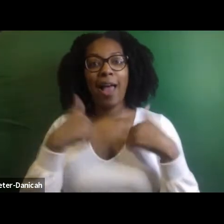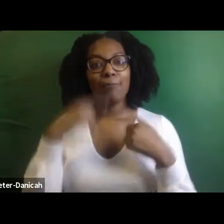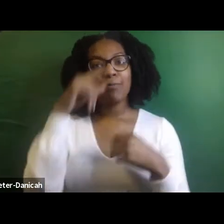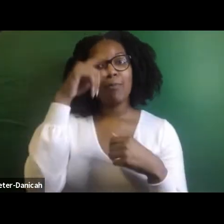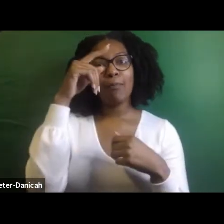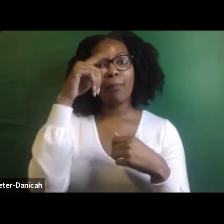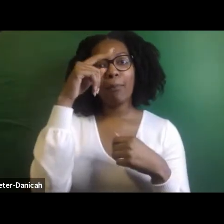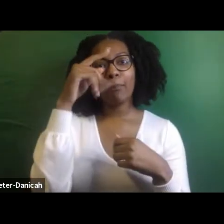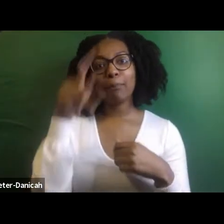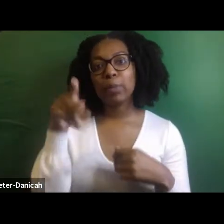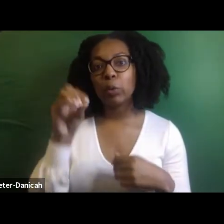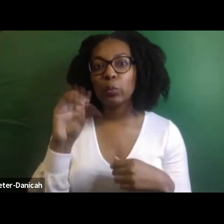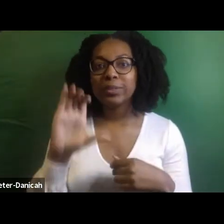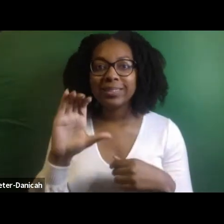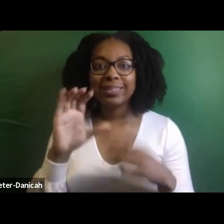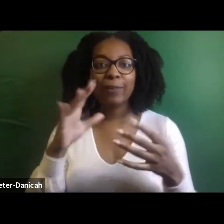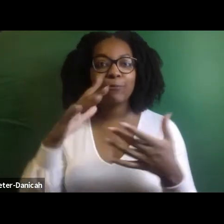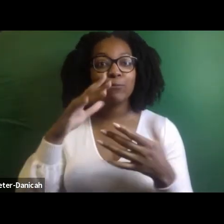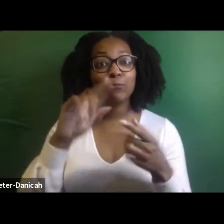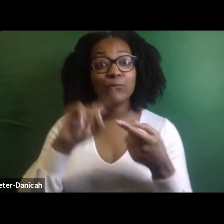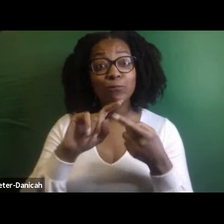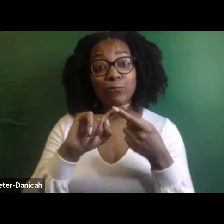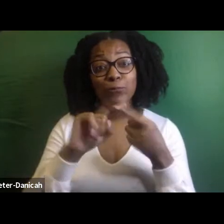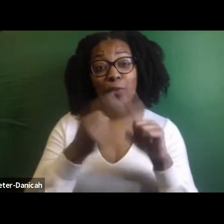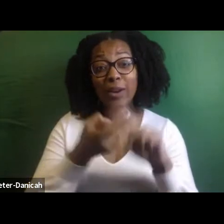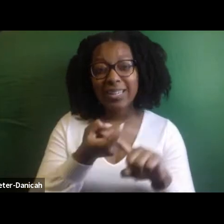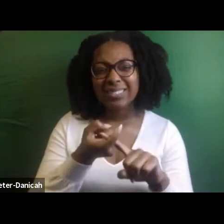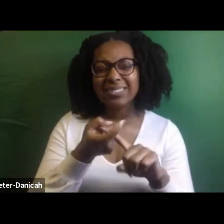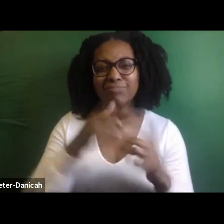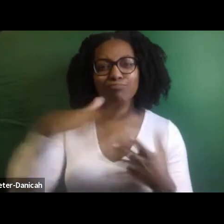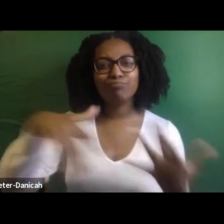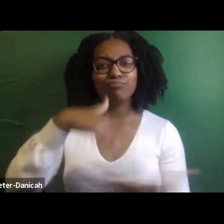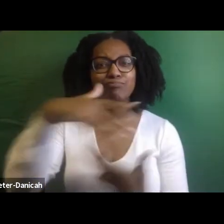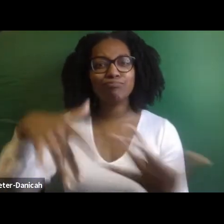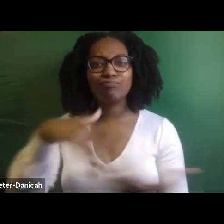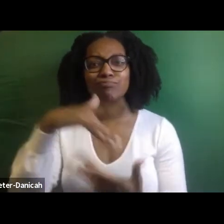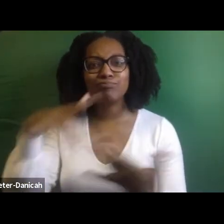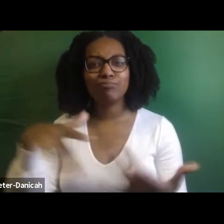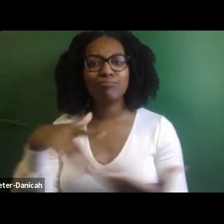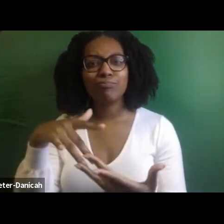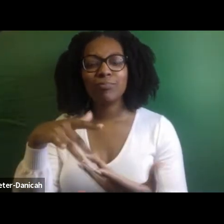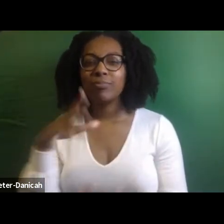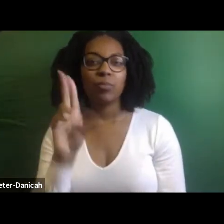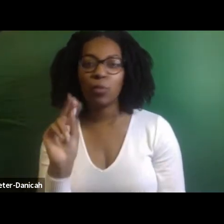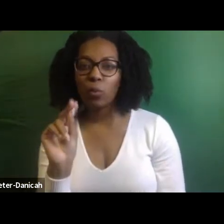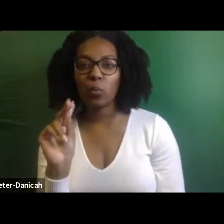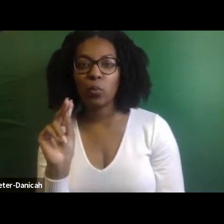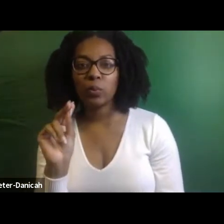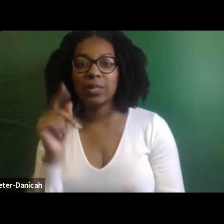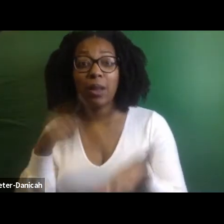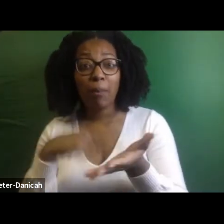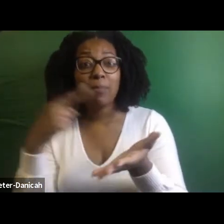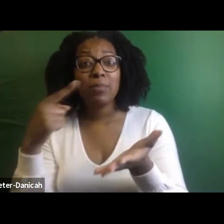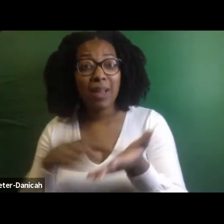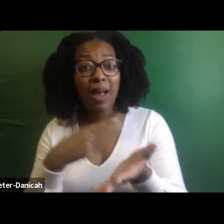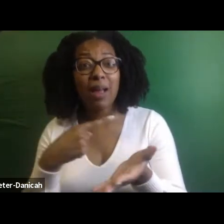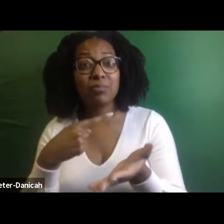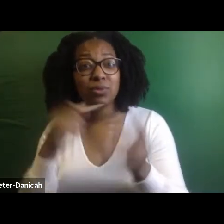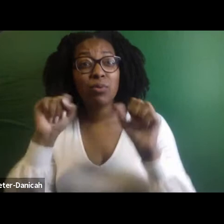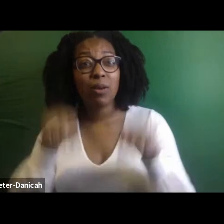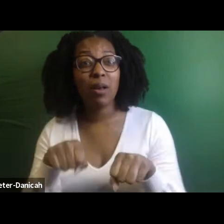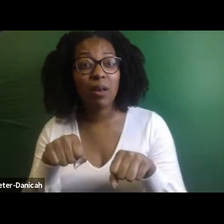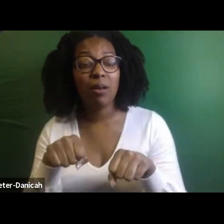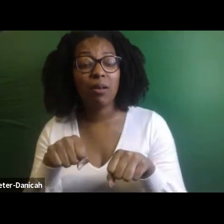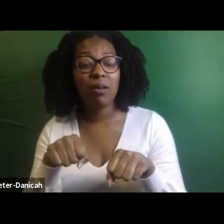um, relationships. And even as a colonizer, they were very into intermingling. Um,